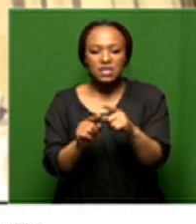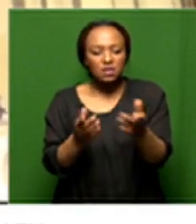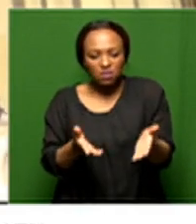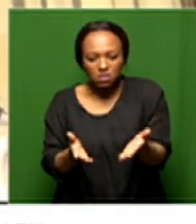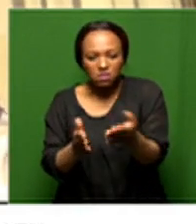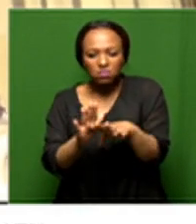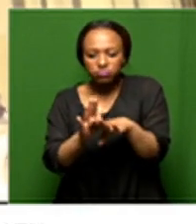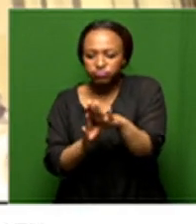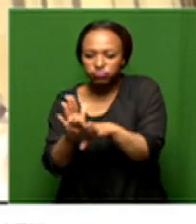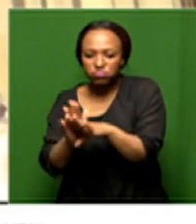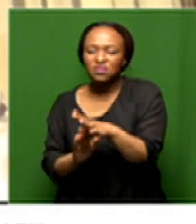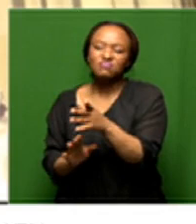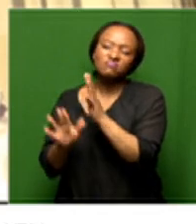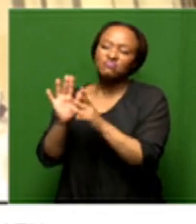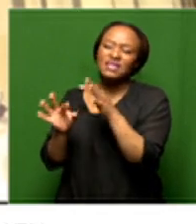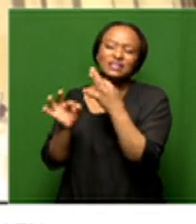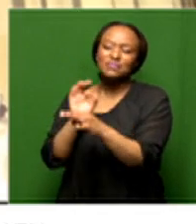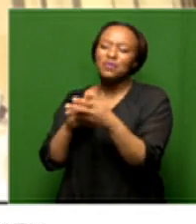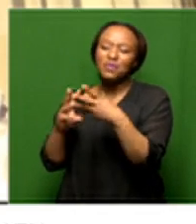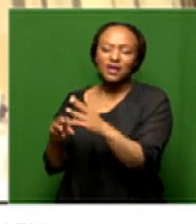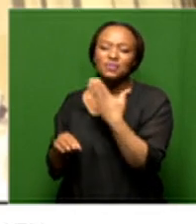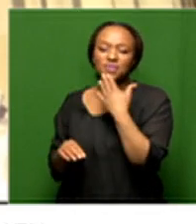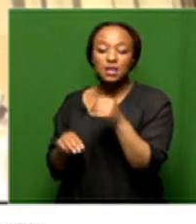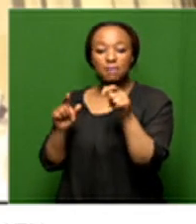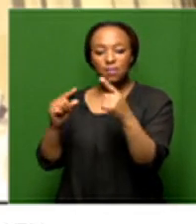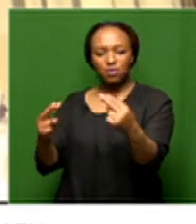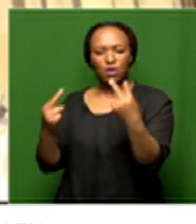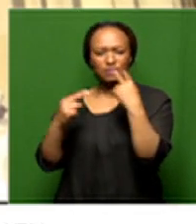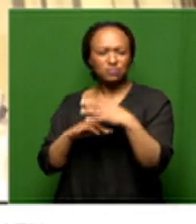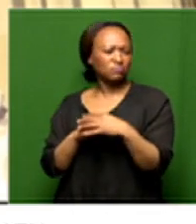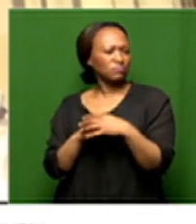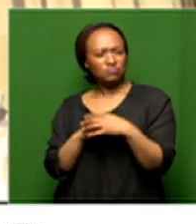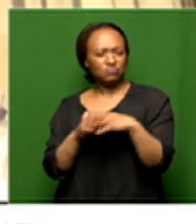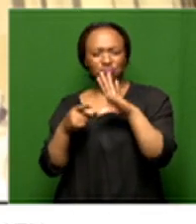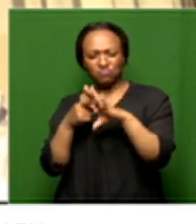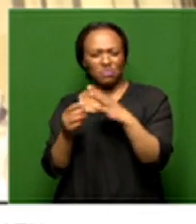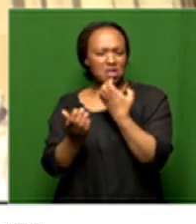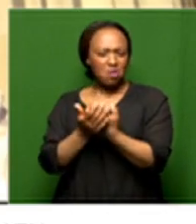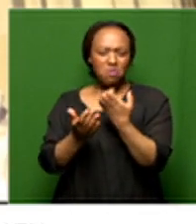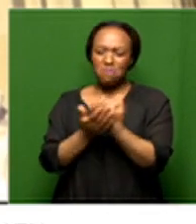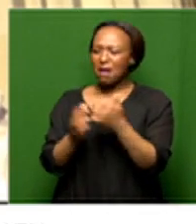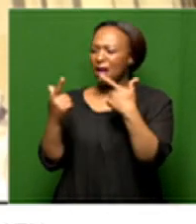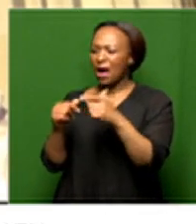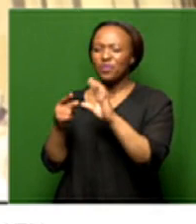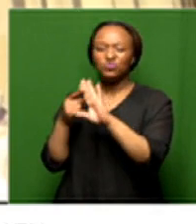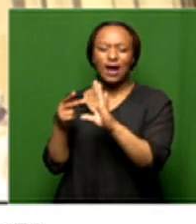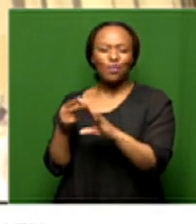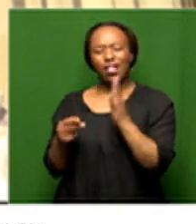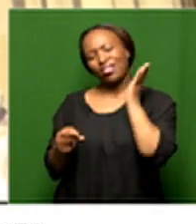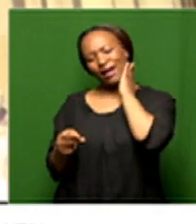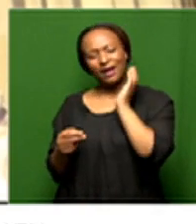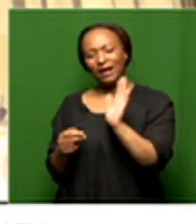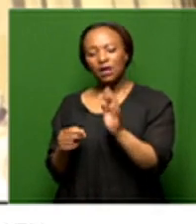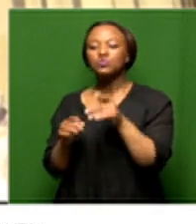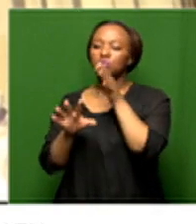i mean put it to us in a simple way because people that are watching right now don't understand the highfalutin economic talk let's talk to them what